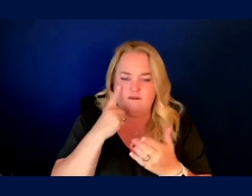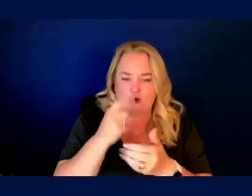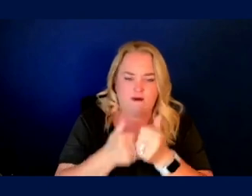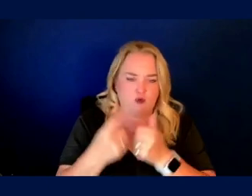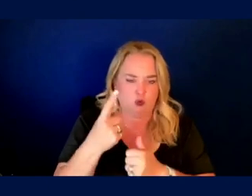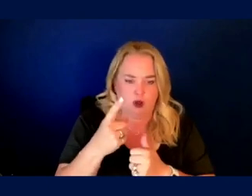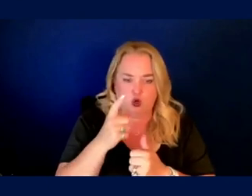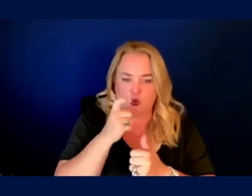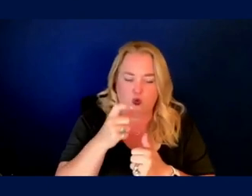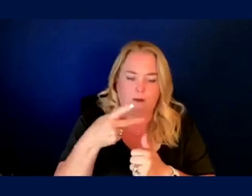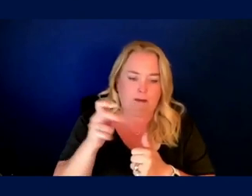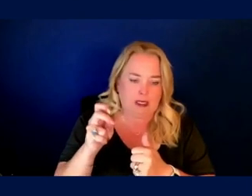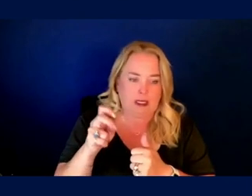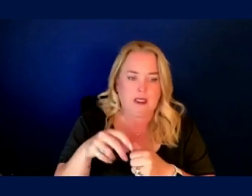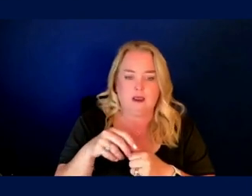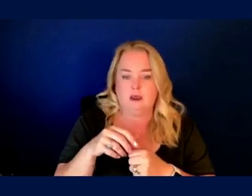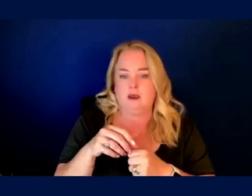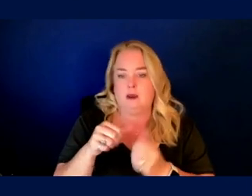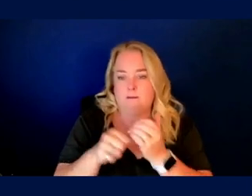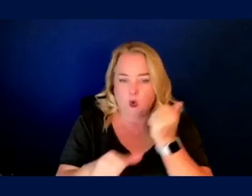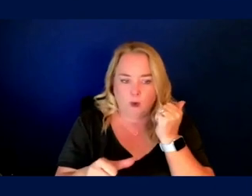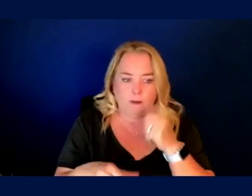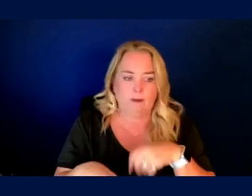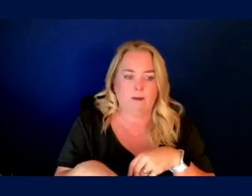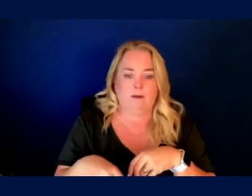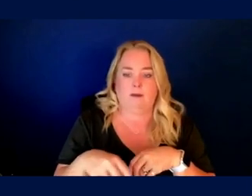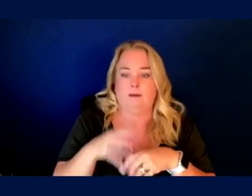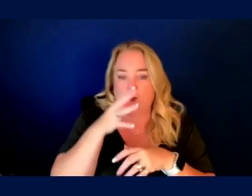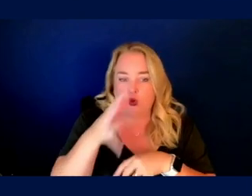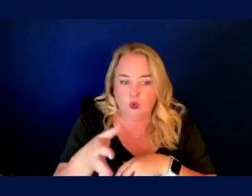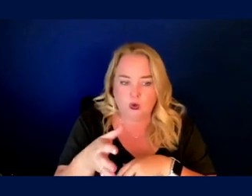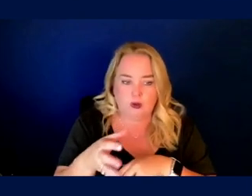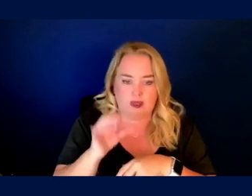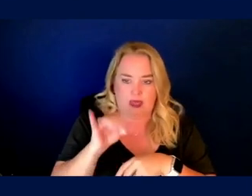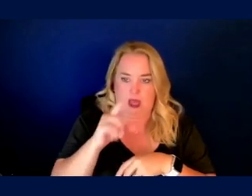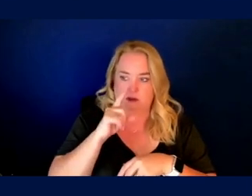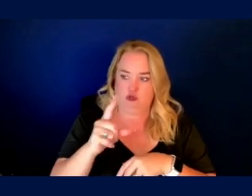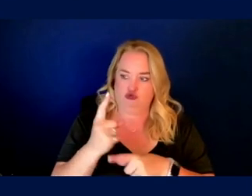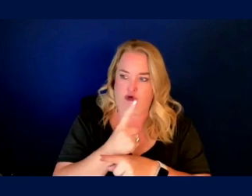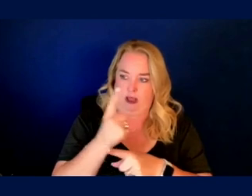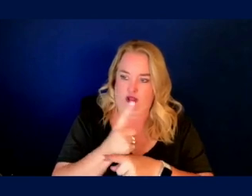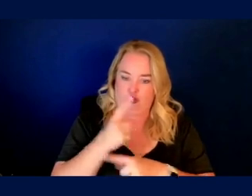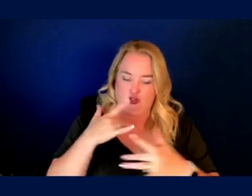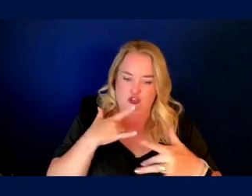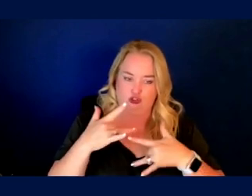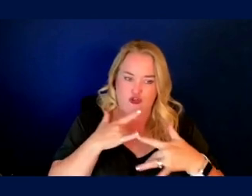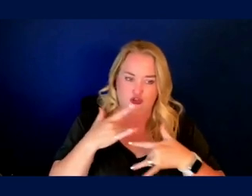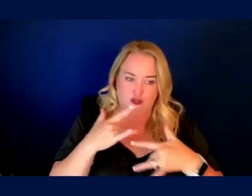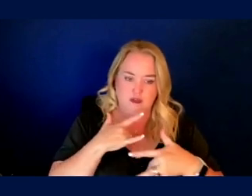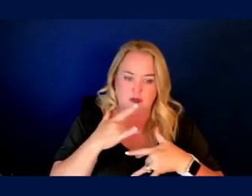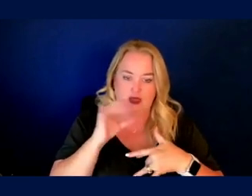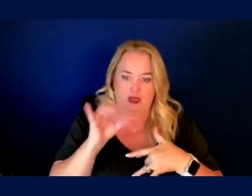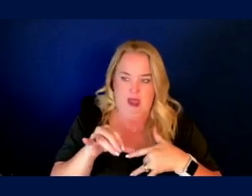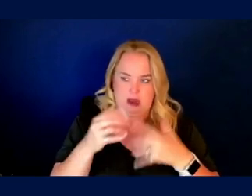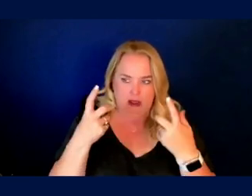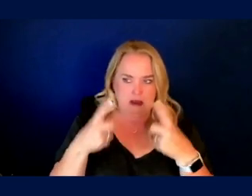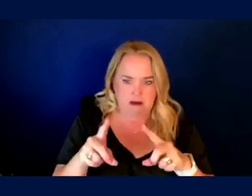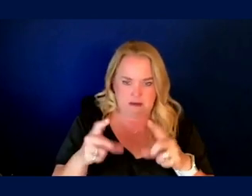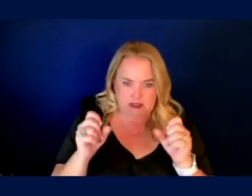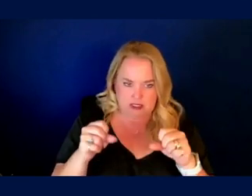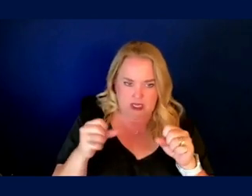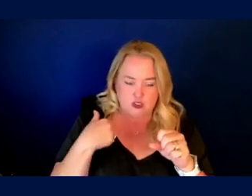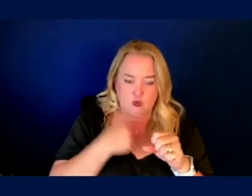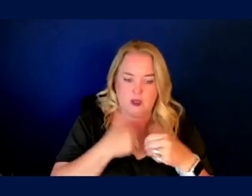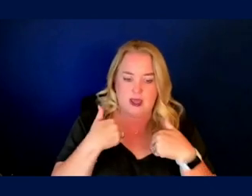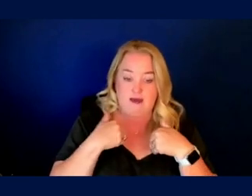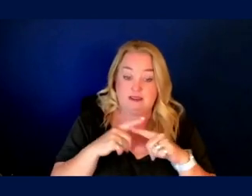space flight, peeing, pooping, and puking. And these are human concerns. So the human concerns apply. We may